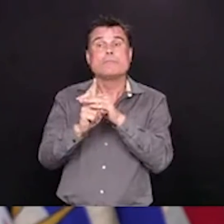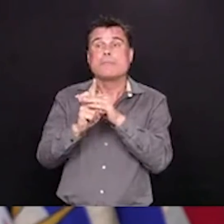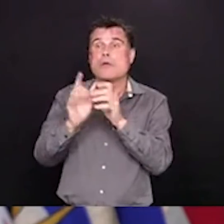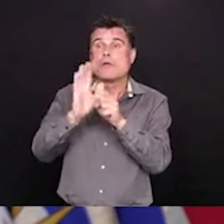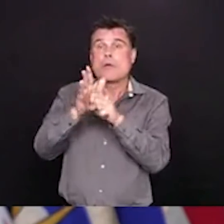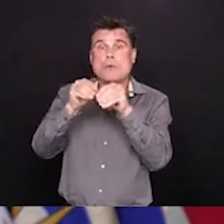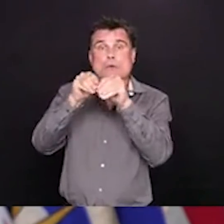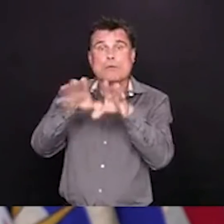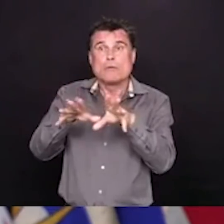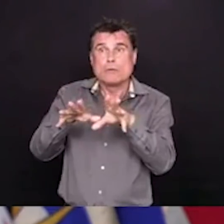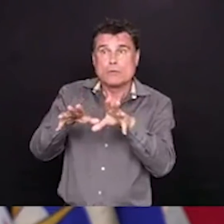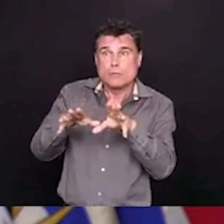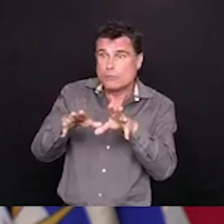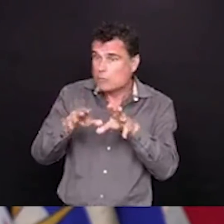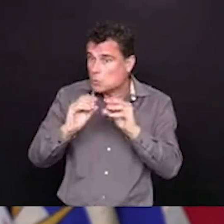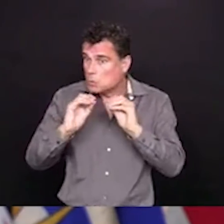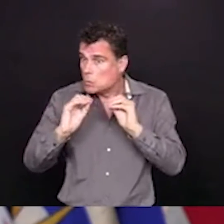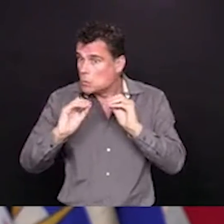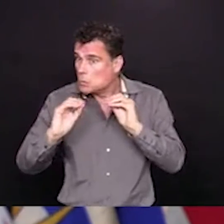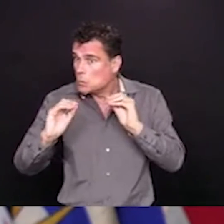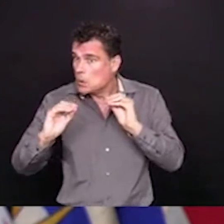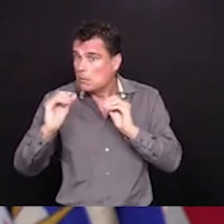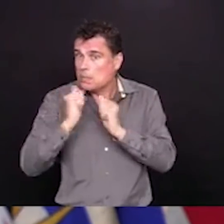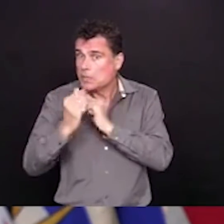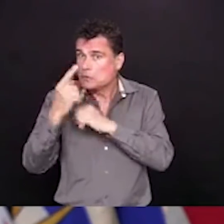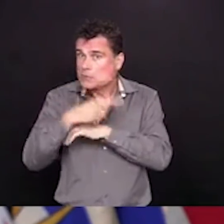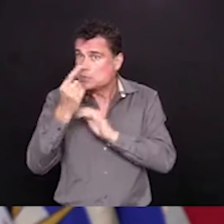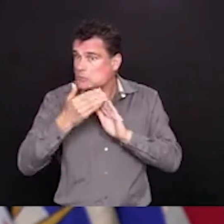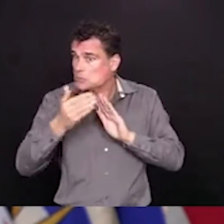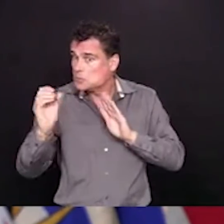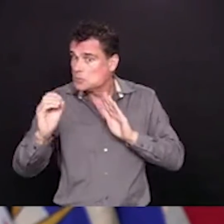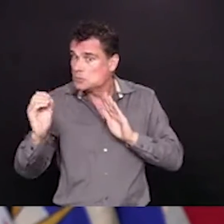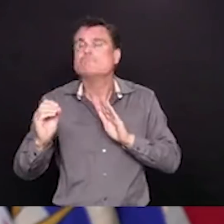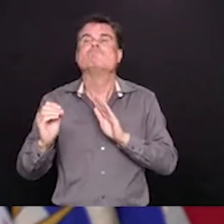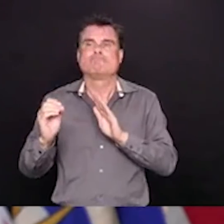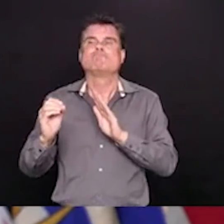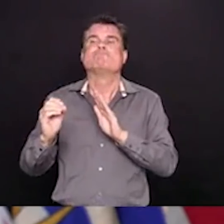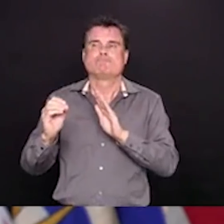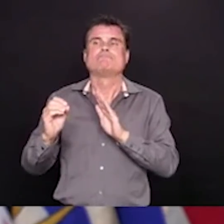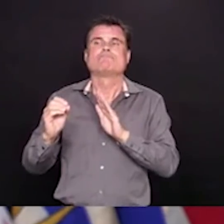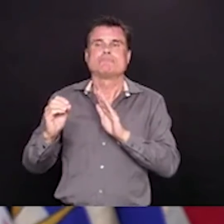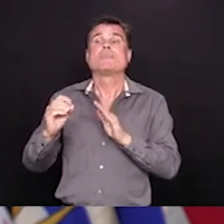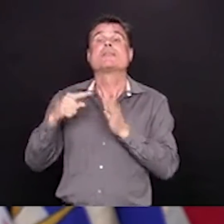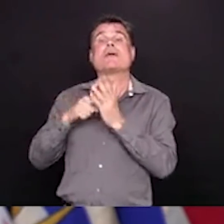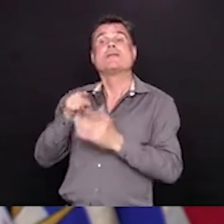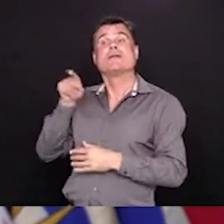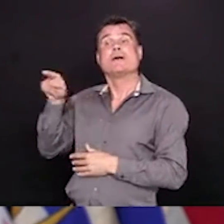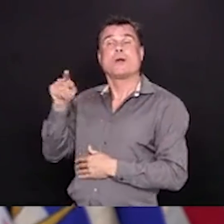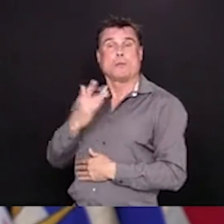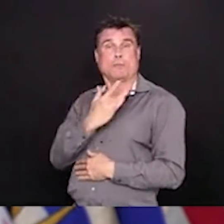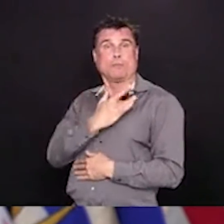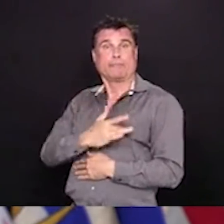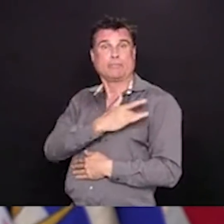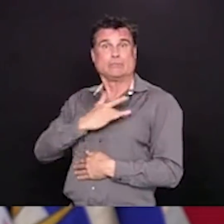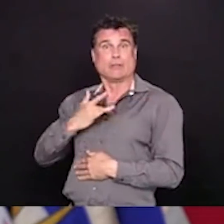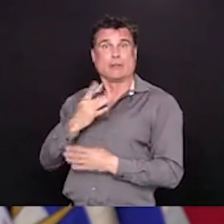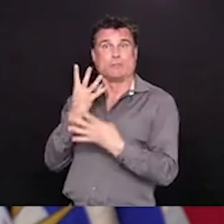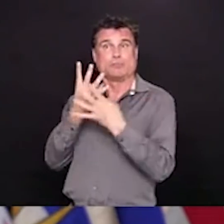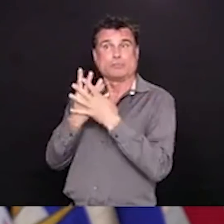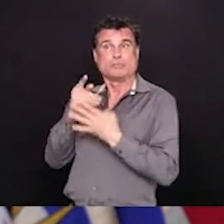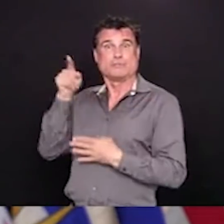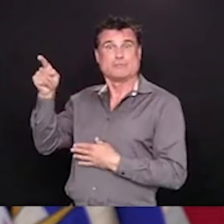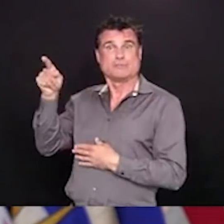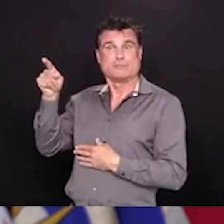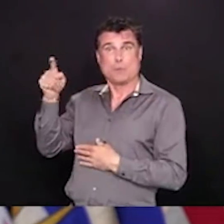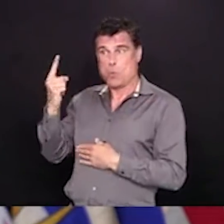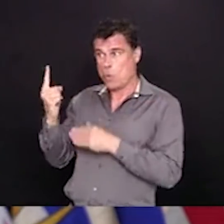Correction Centre in the Interior, where we had just a single case identified, and we've gone through the incubation period with